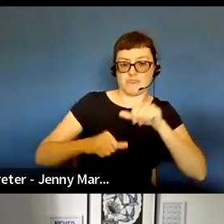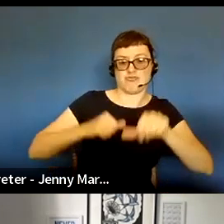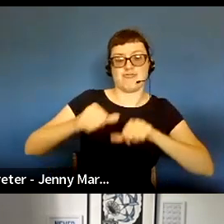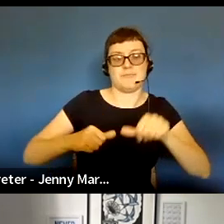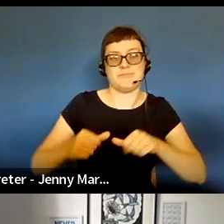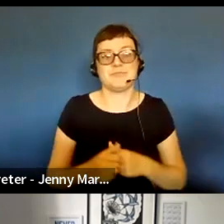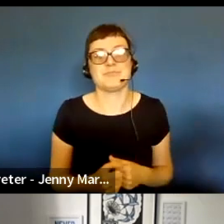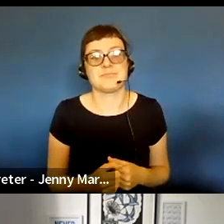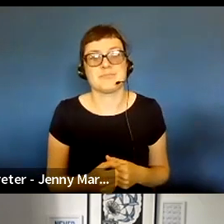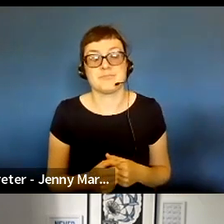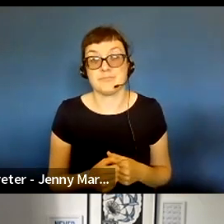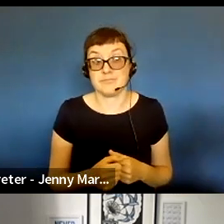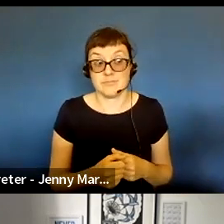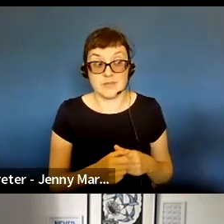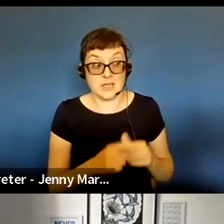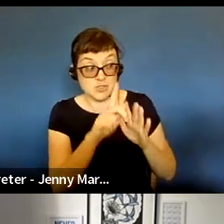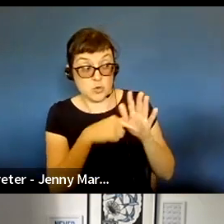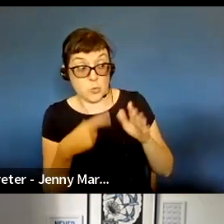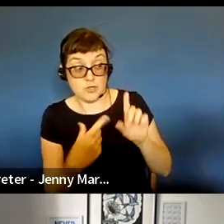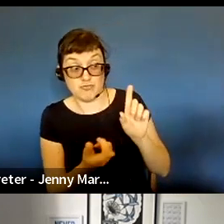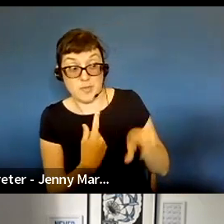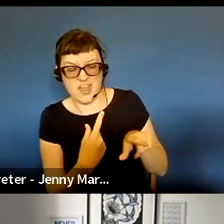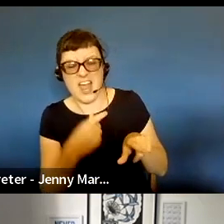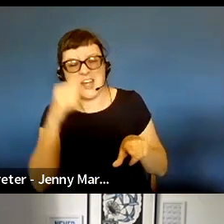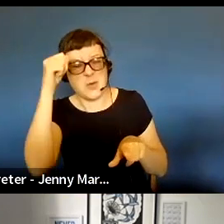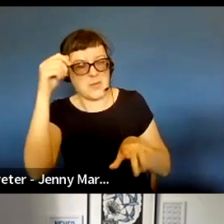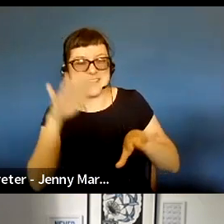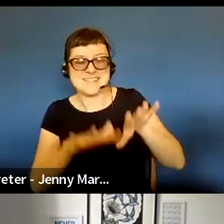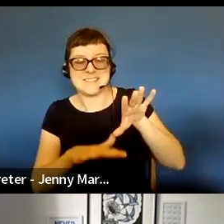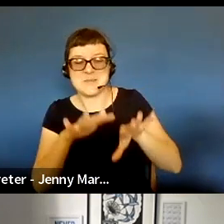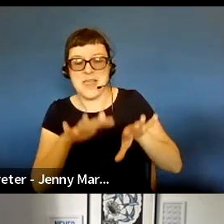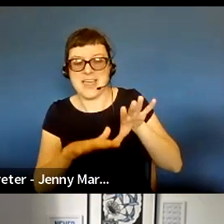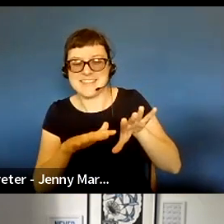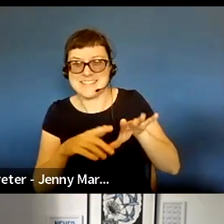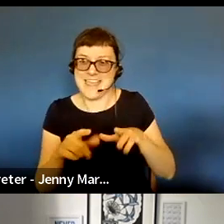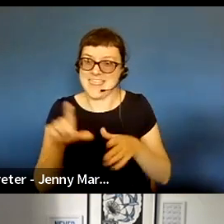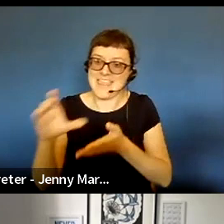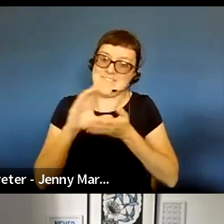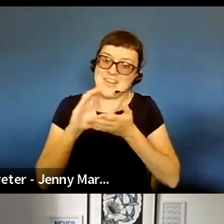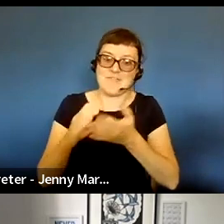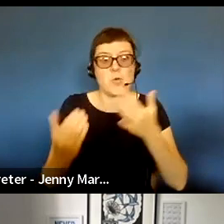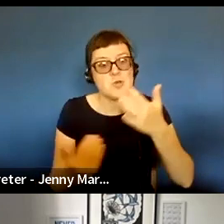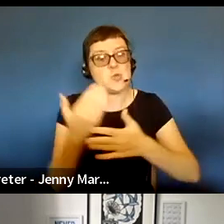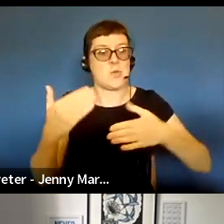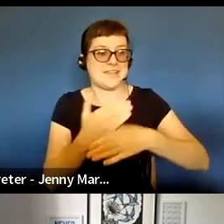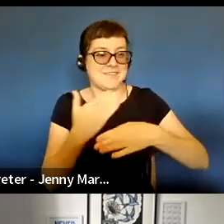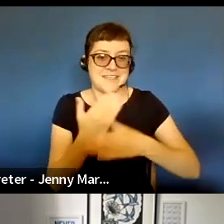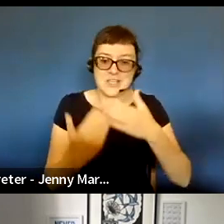John. do you want to build on that? I know we had a similar sense of this funding is for new activity, new ideas.